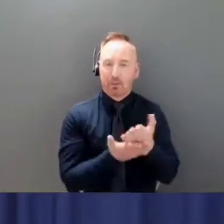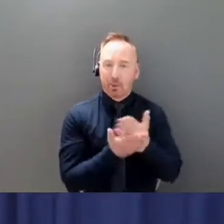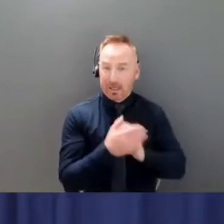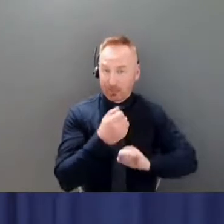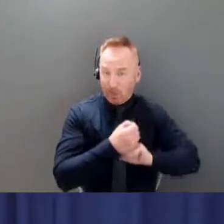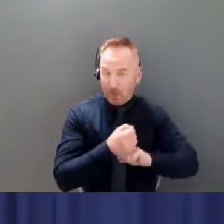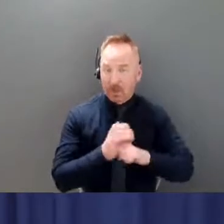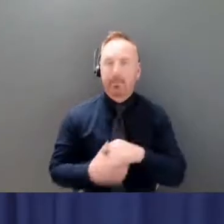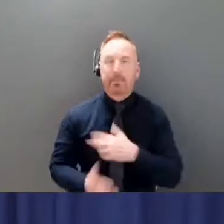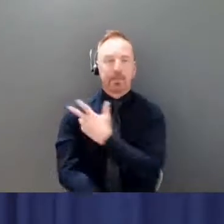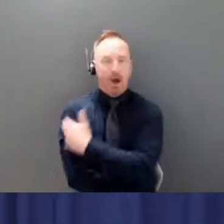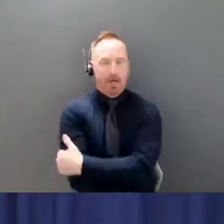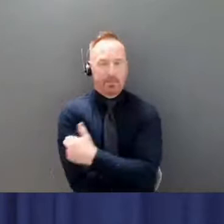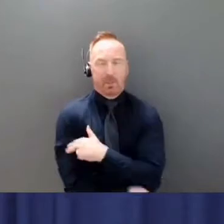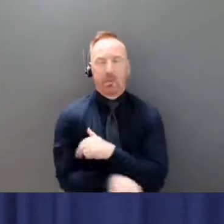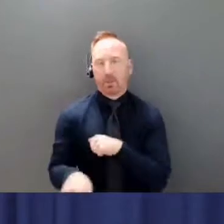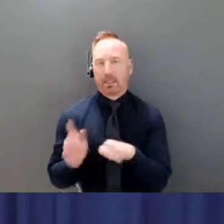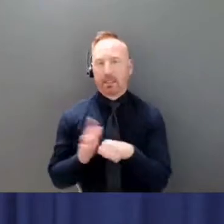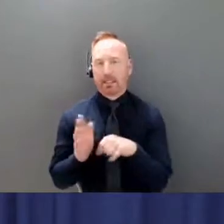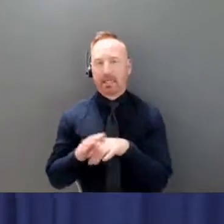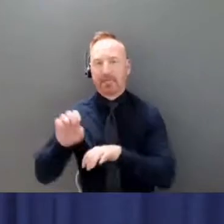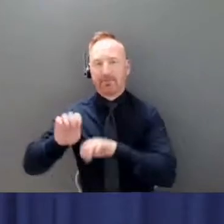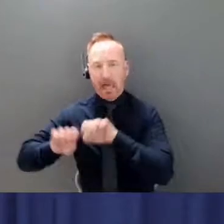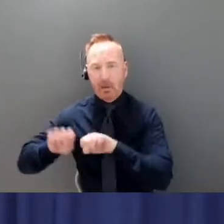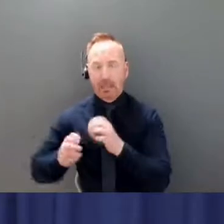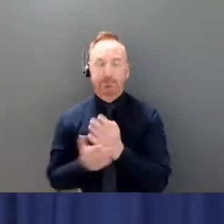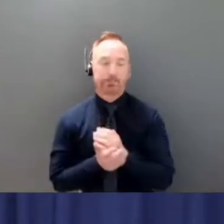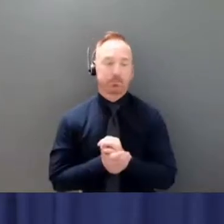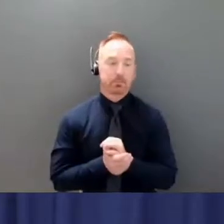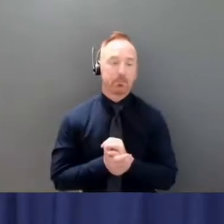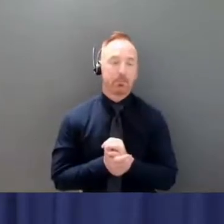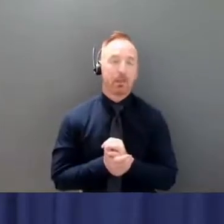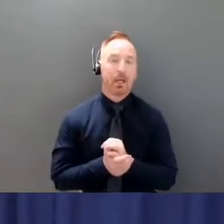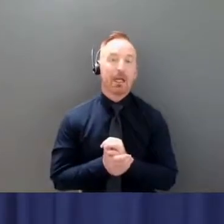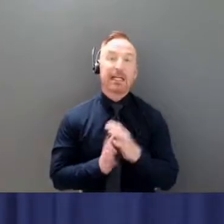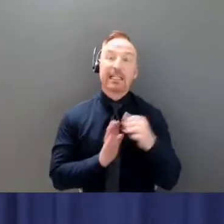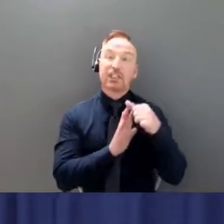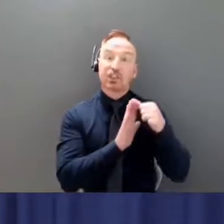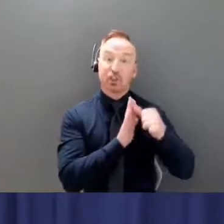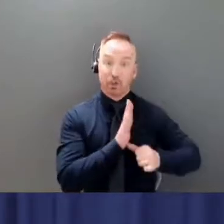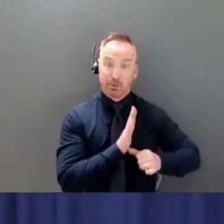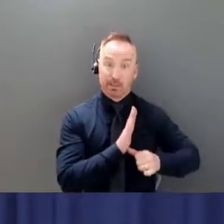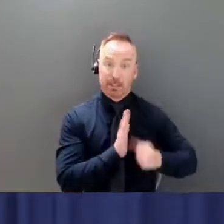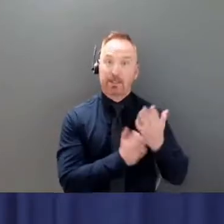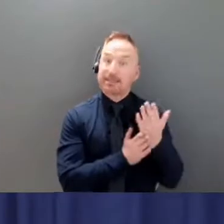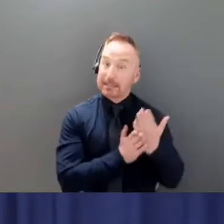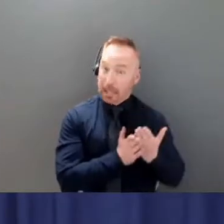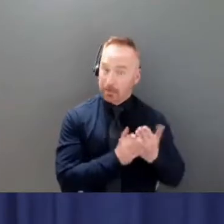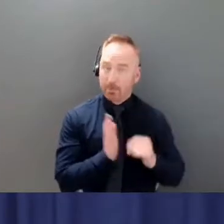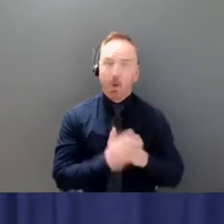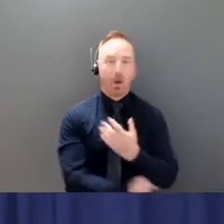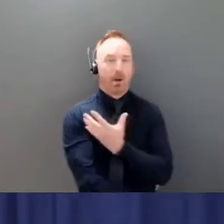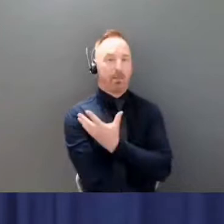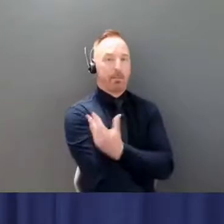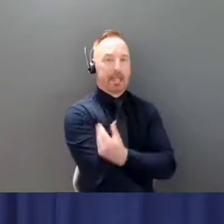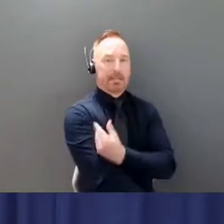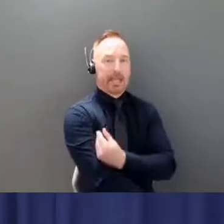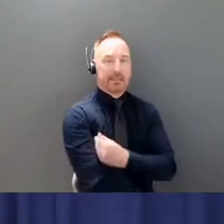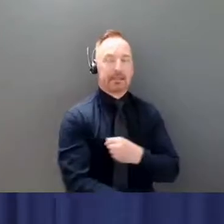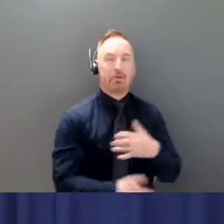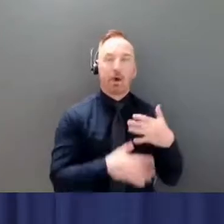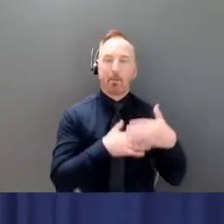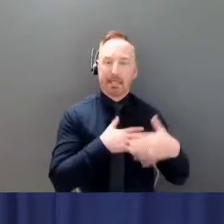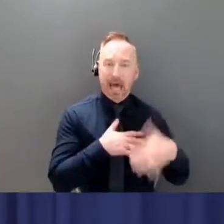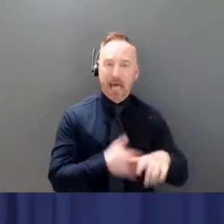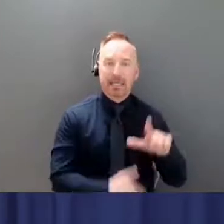Some surgery or your blood tests, lab work, that sort of thing, that are not